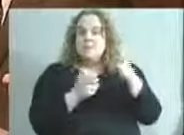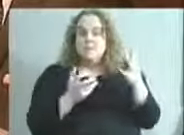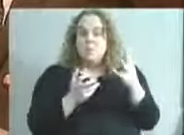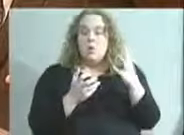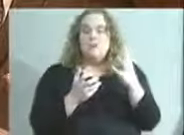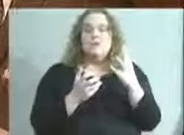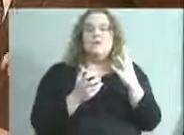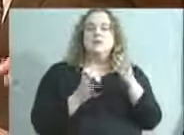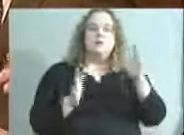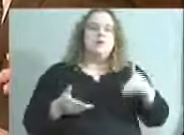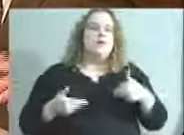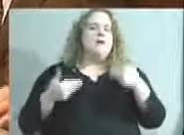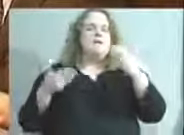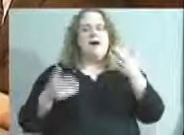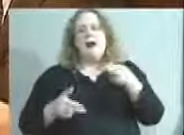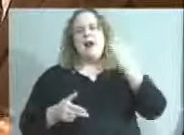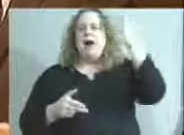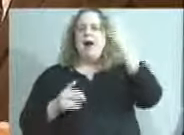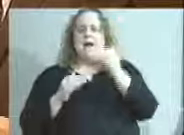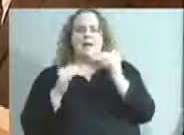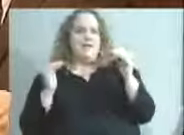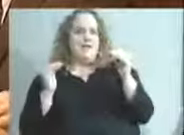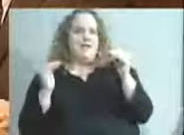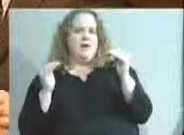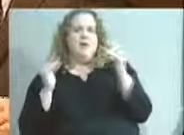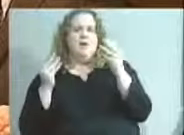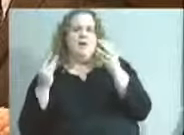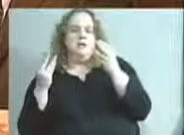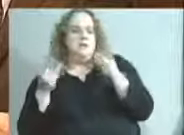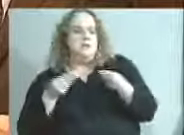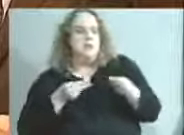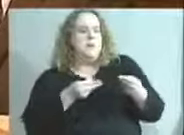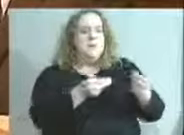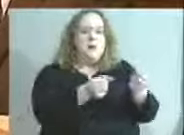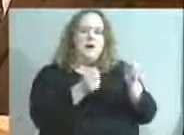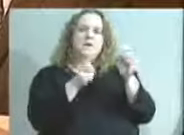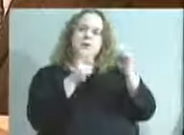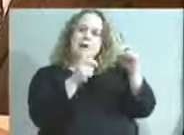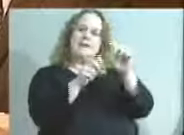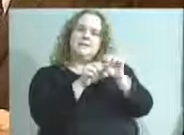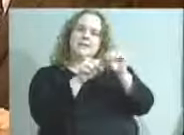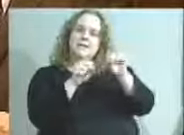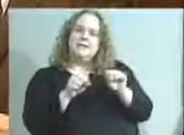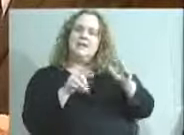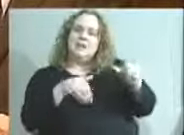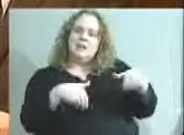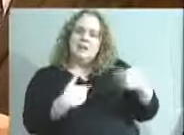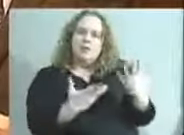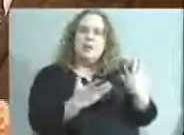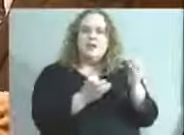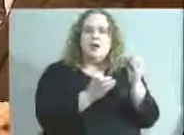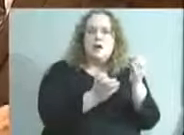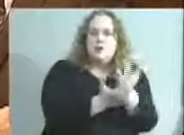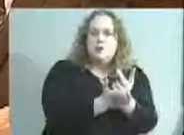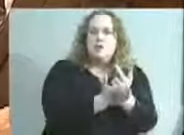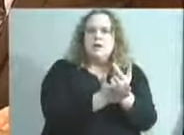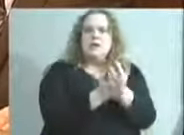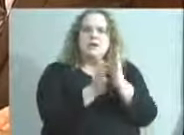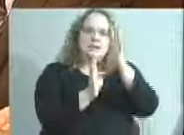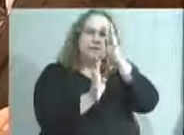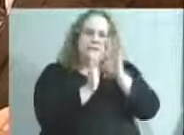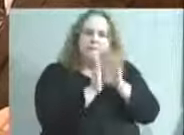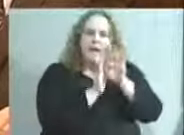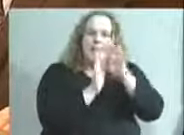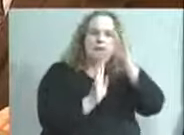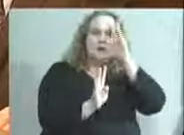seamless, and coordinated education system that provides ample opportunities for developing creativity and critical thinking, skilled